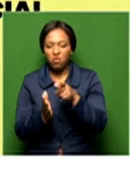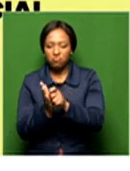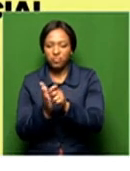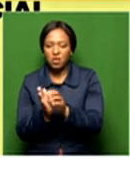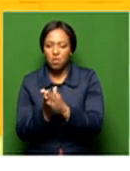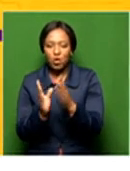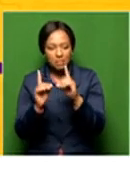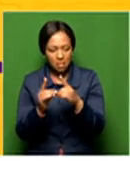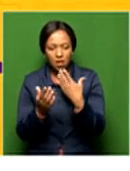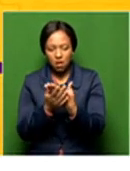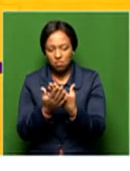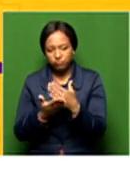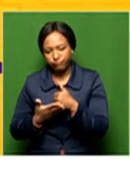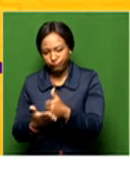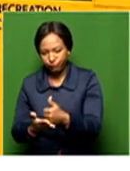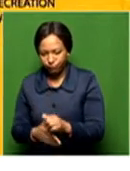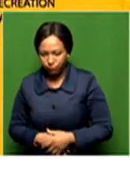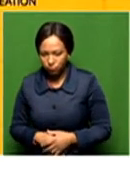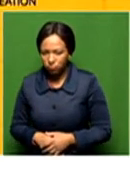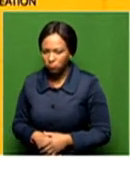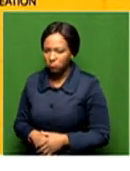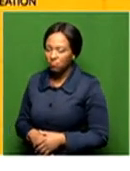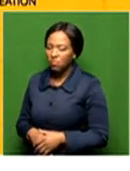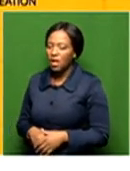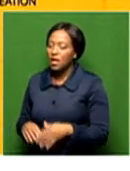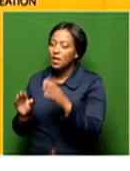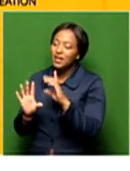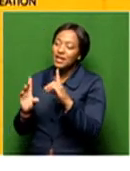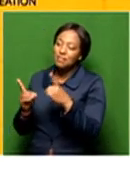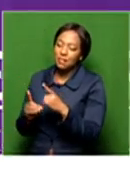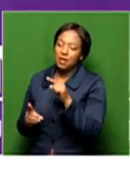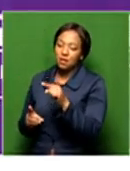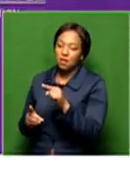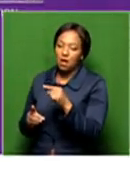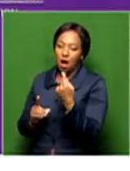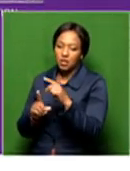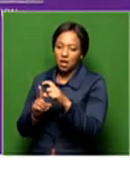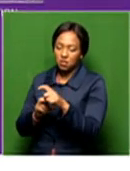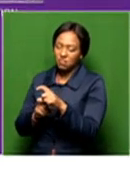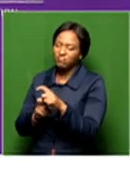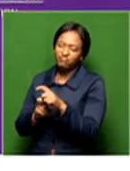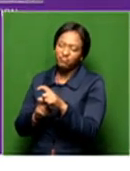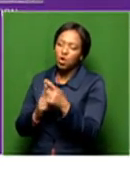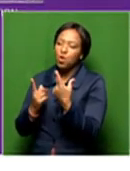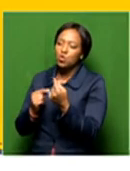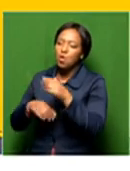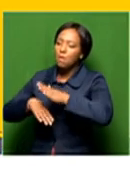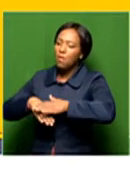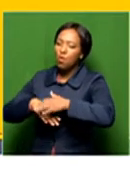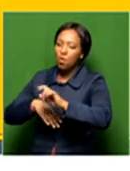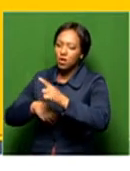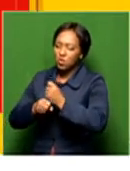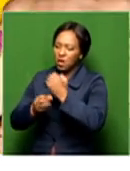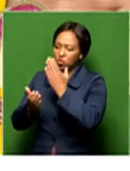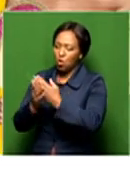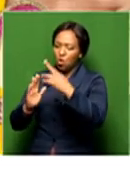is there to assist them. Okay. And what lengths will the Department of Arts and Culture go to to ensure